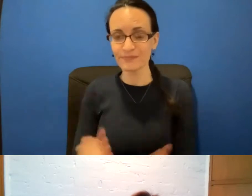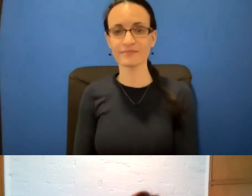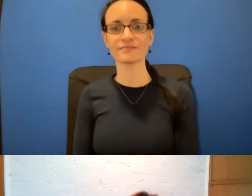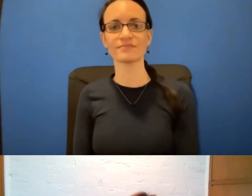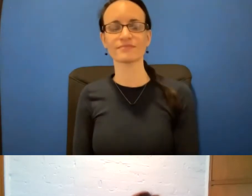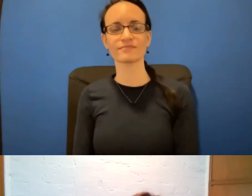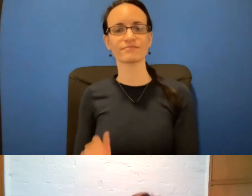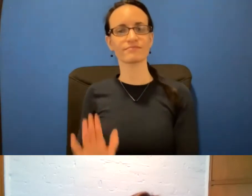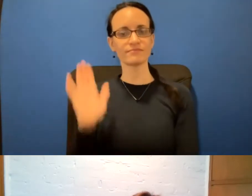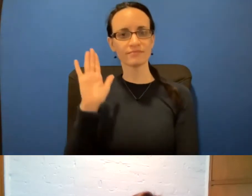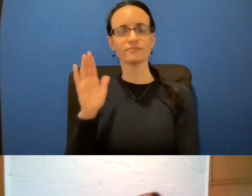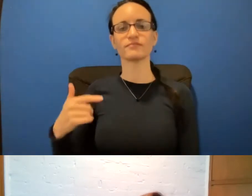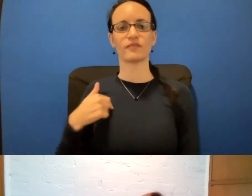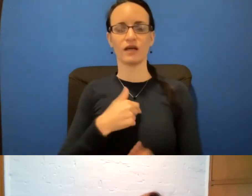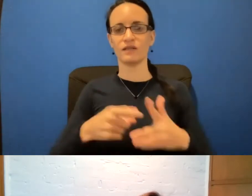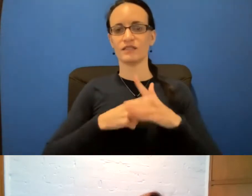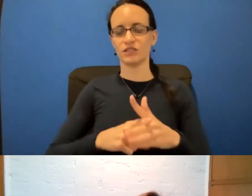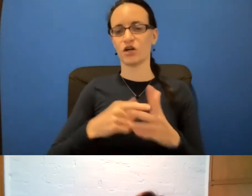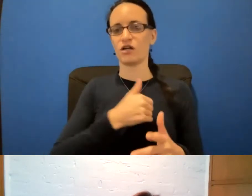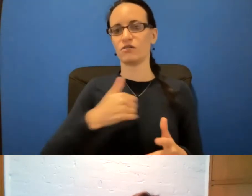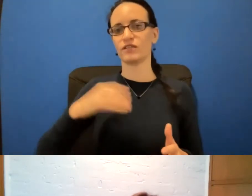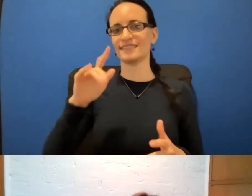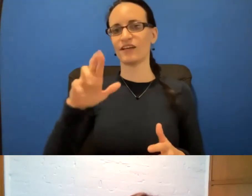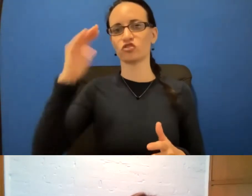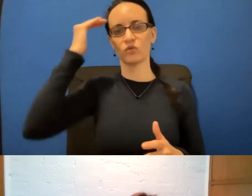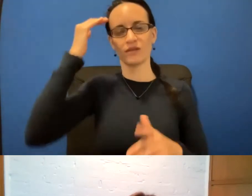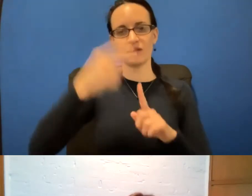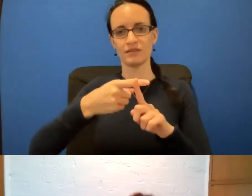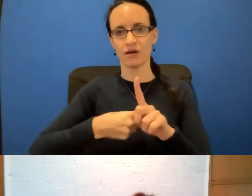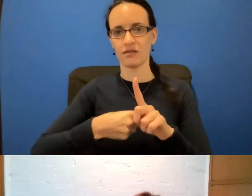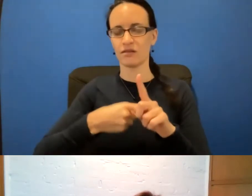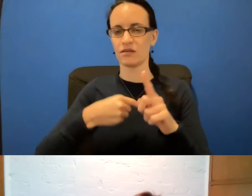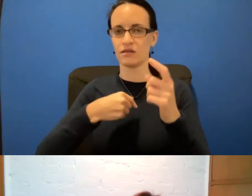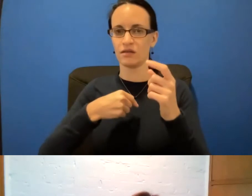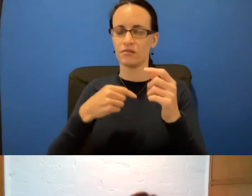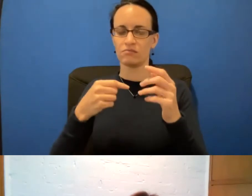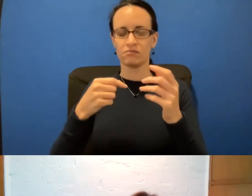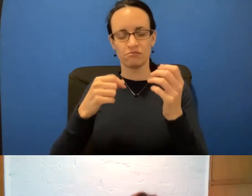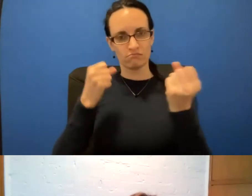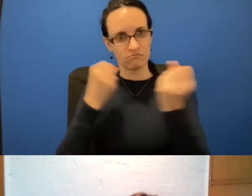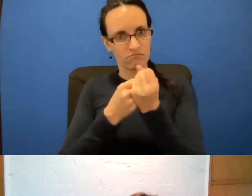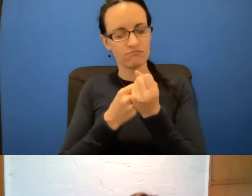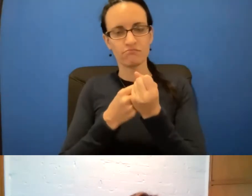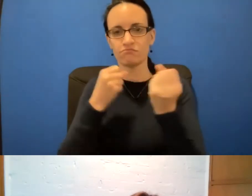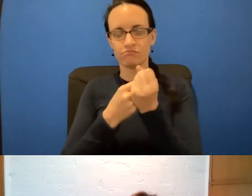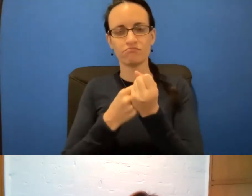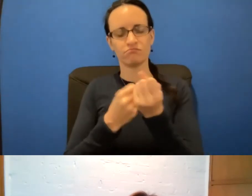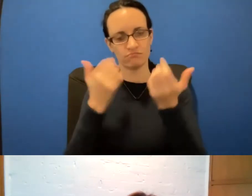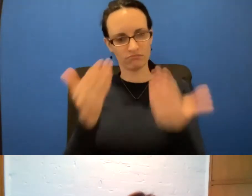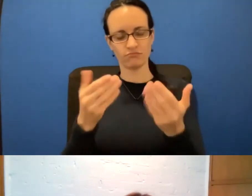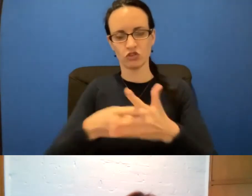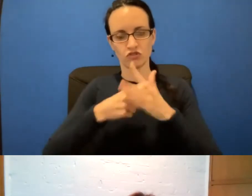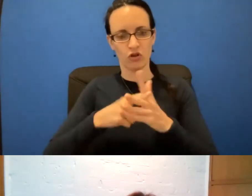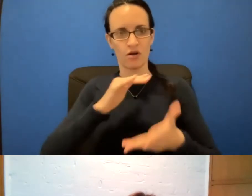As we launch Breast Cancer Awareness Month, I implore every woman listening here to get your mammogram starting at the age of 40